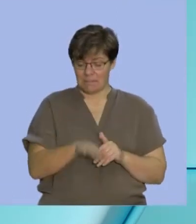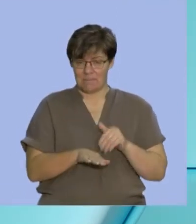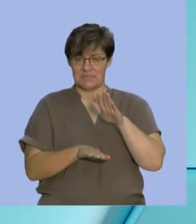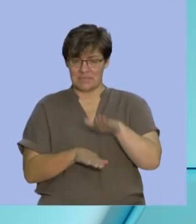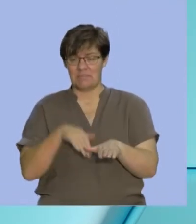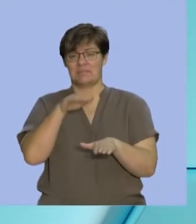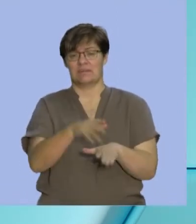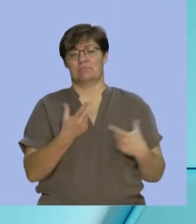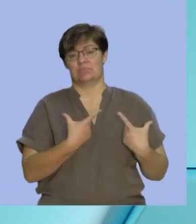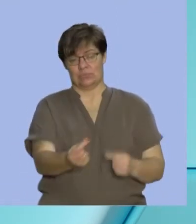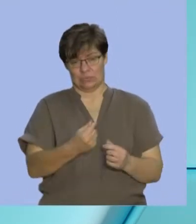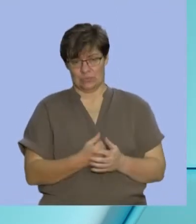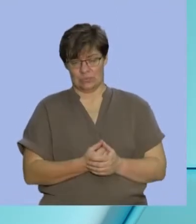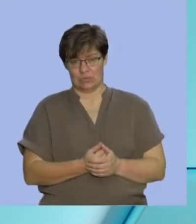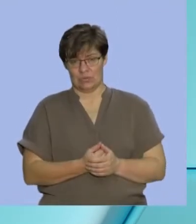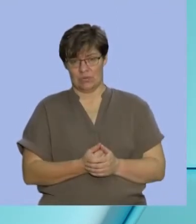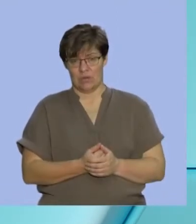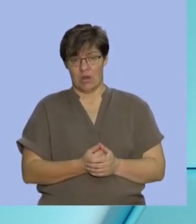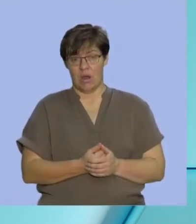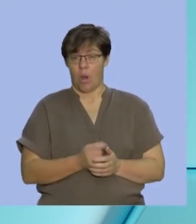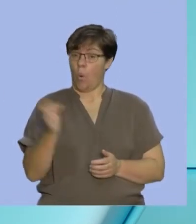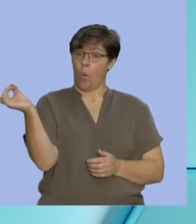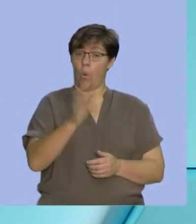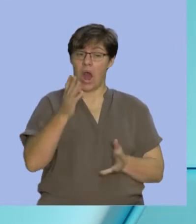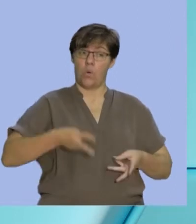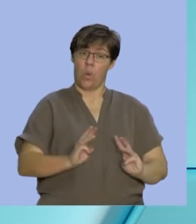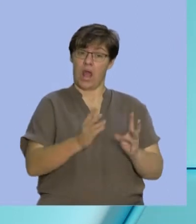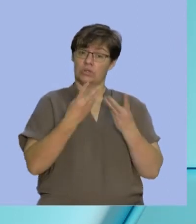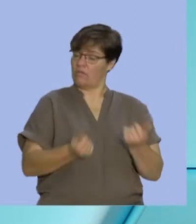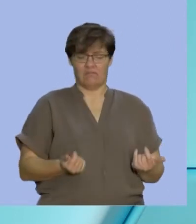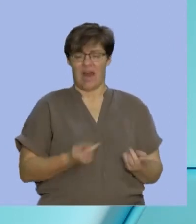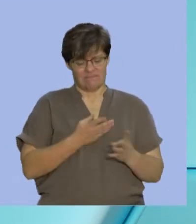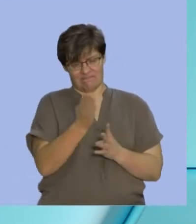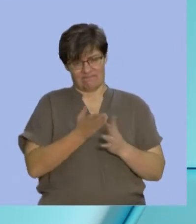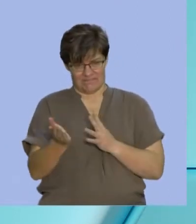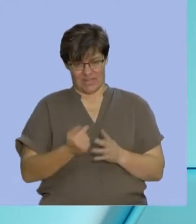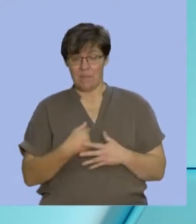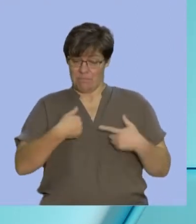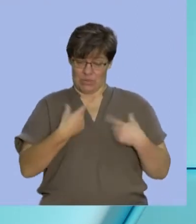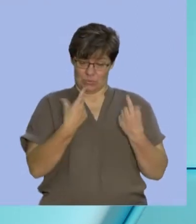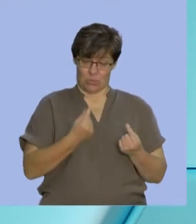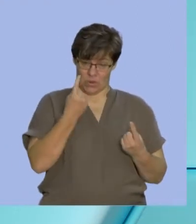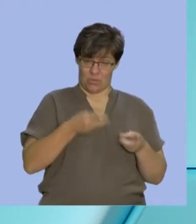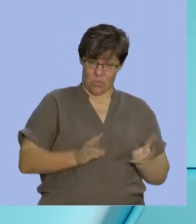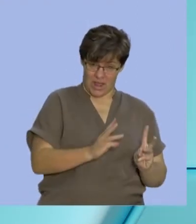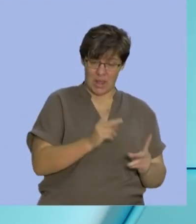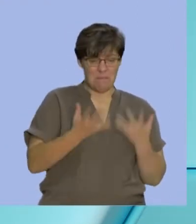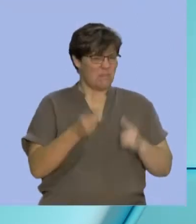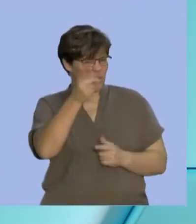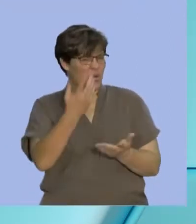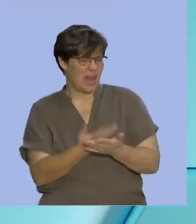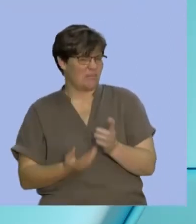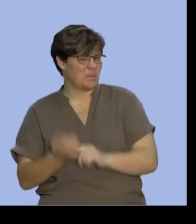And remember, there's more than one way to solve this. So I'm going to do it in one particular way. See if you can find another way.